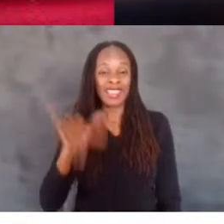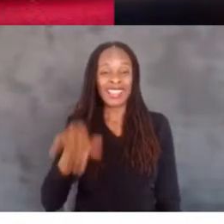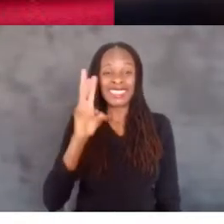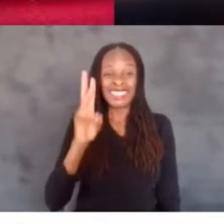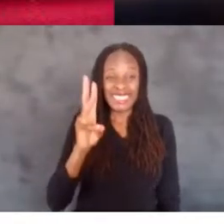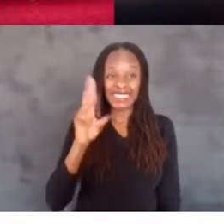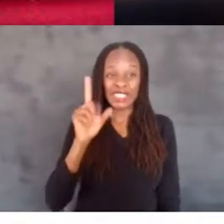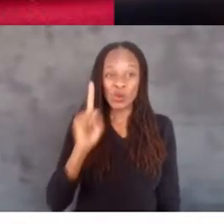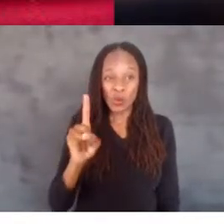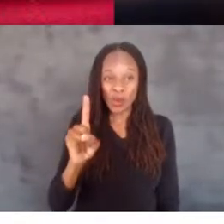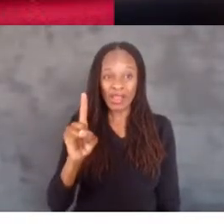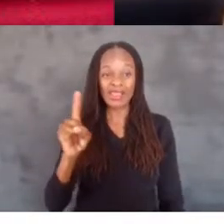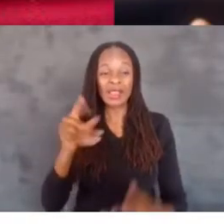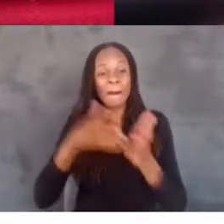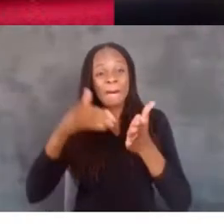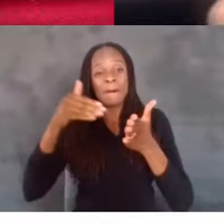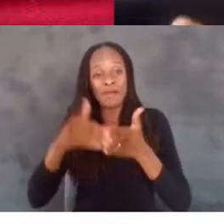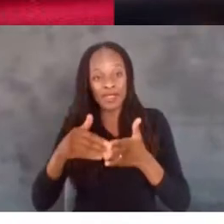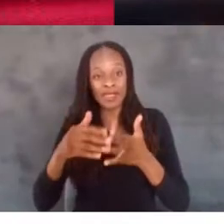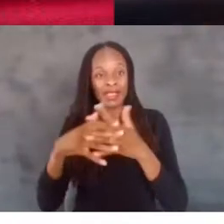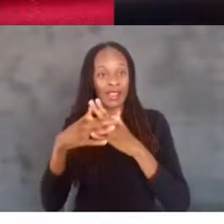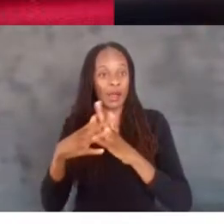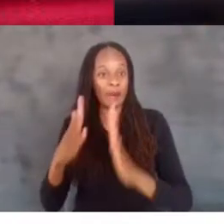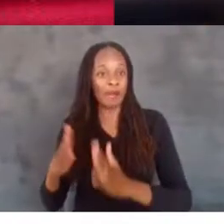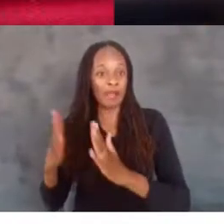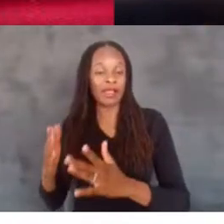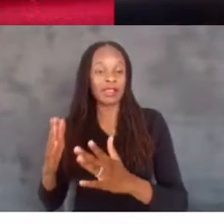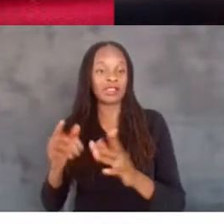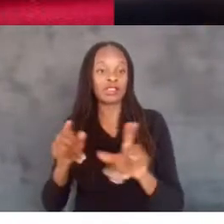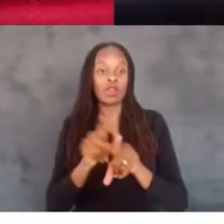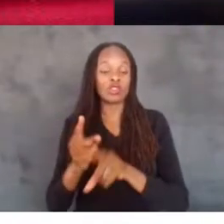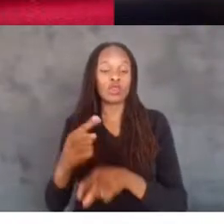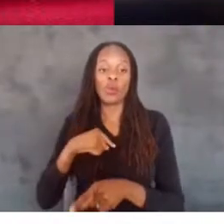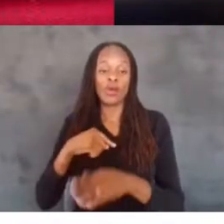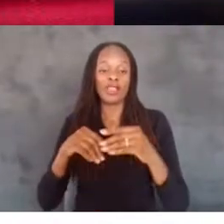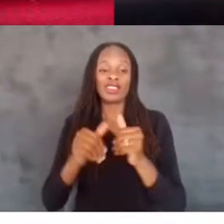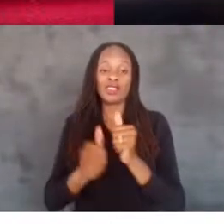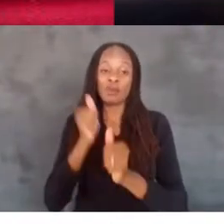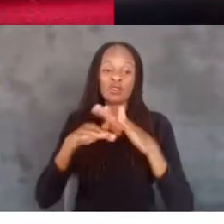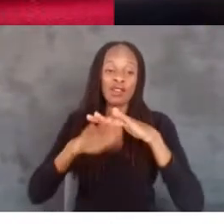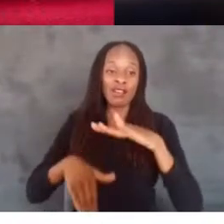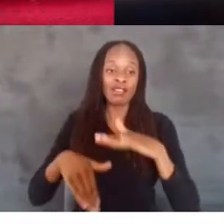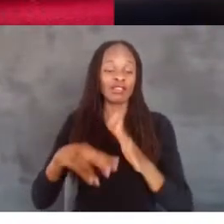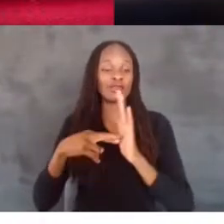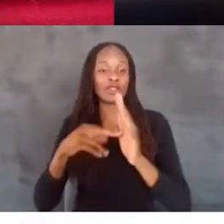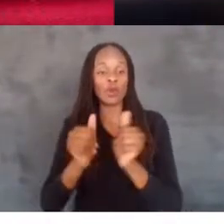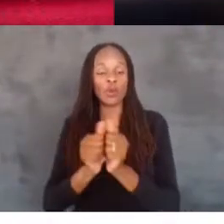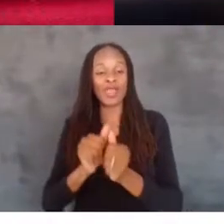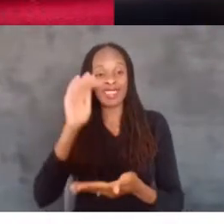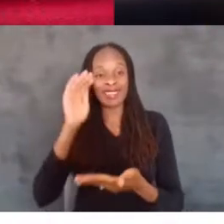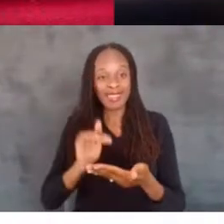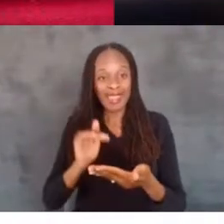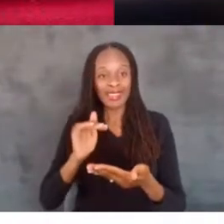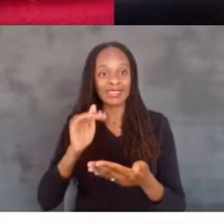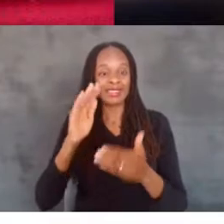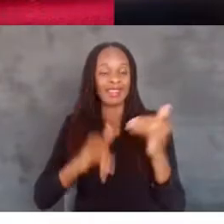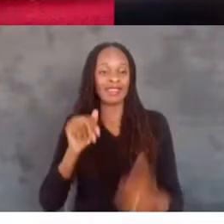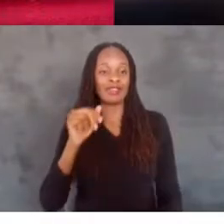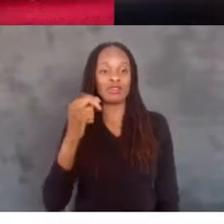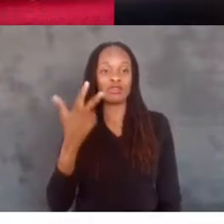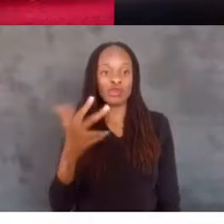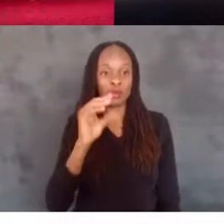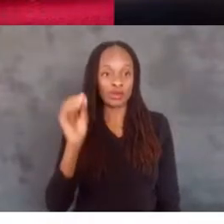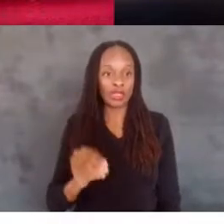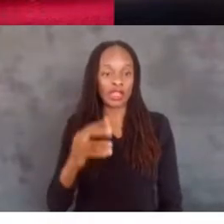Americans. Yet we're also the most underrepresented, with less than 3% of roles going to people with disabilities.